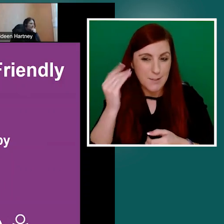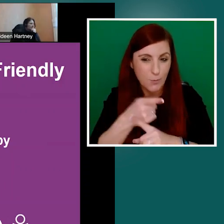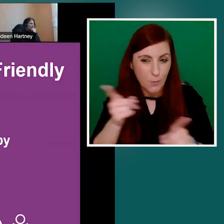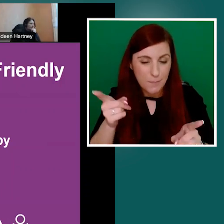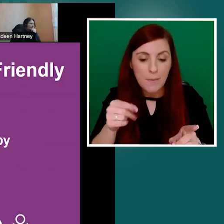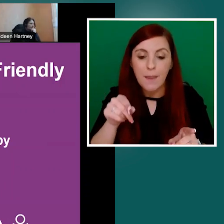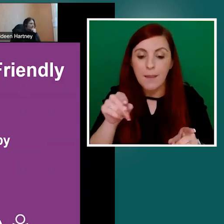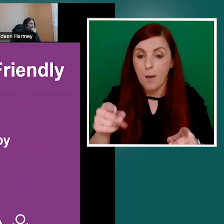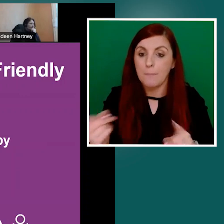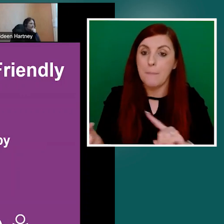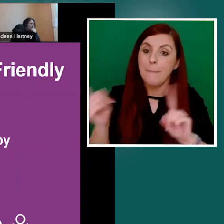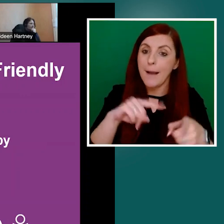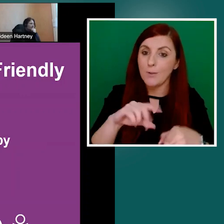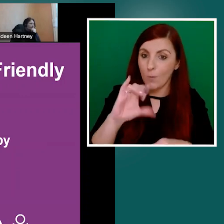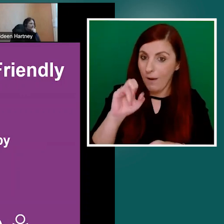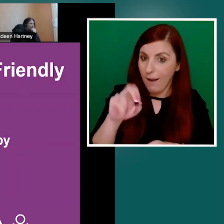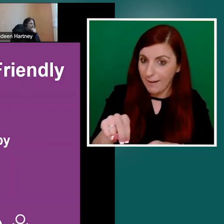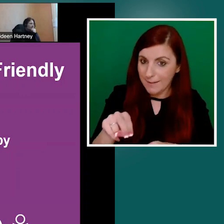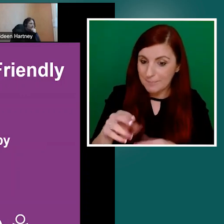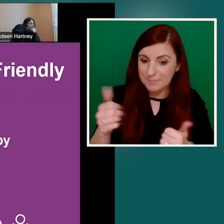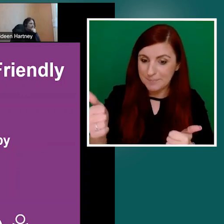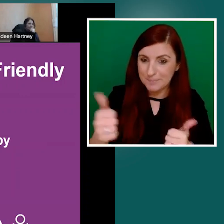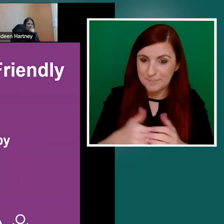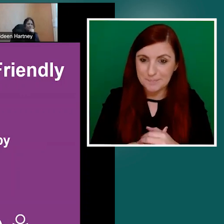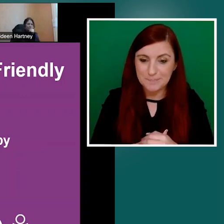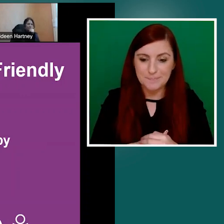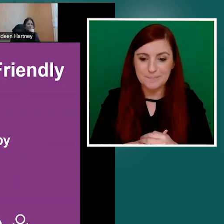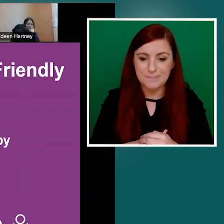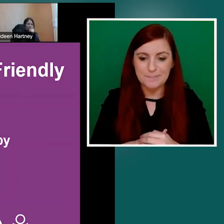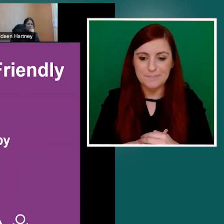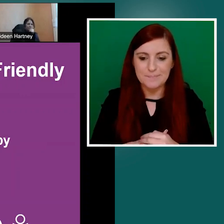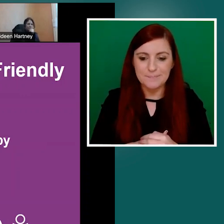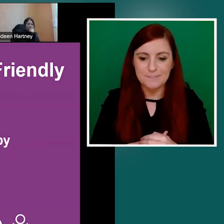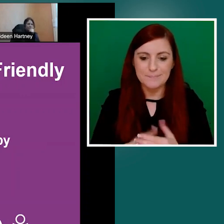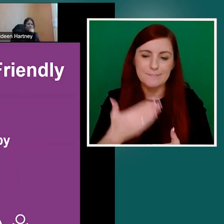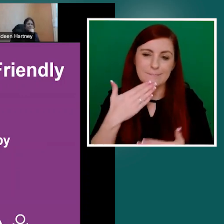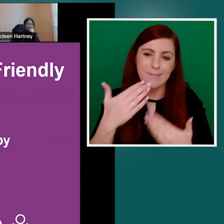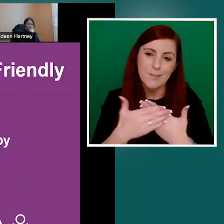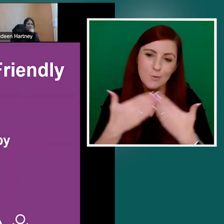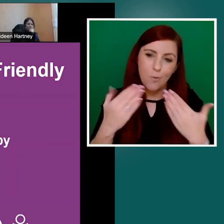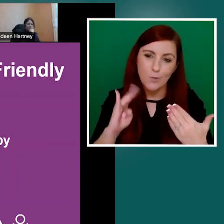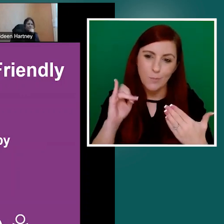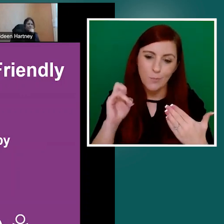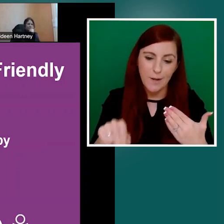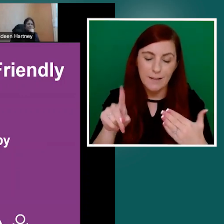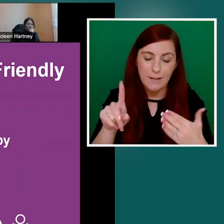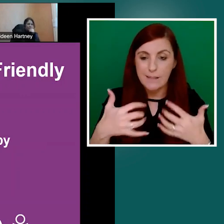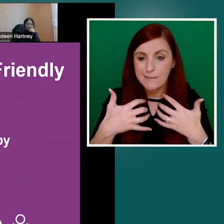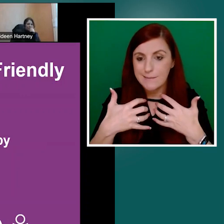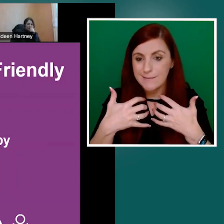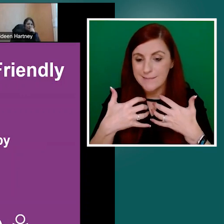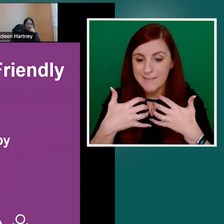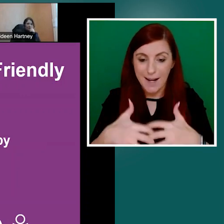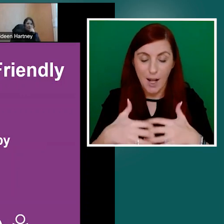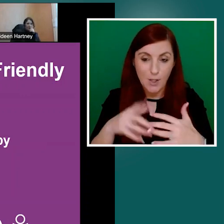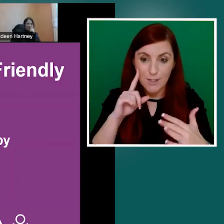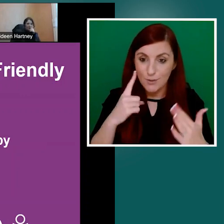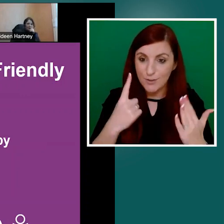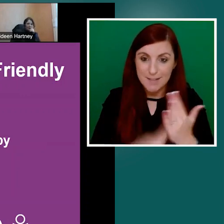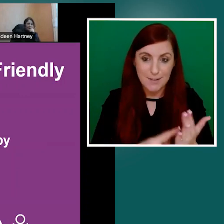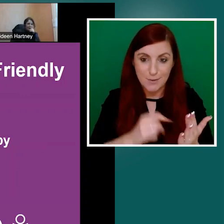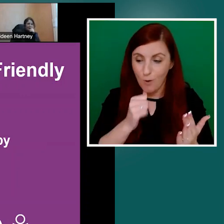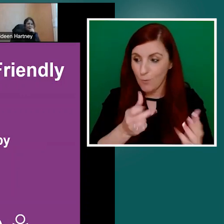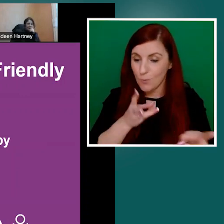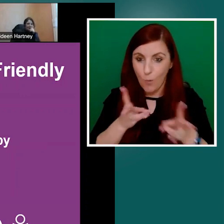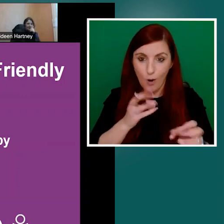Thanks so much, Brian. And technology has just decided not to cooperate with me and the screen has just vanished. So hopefully